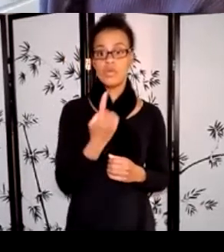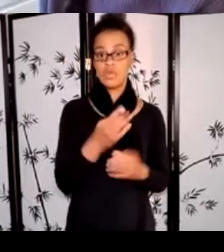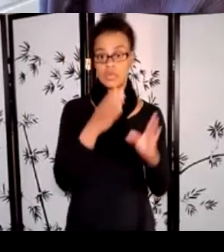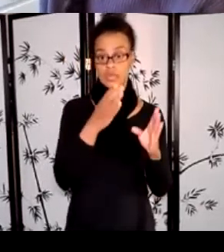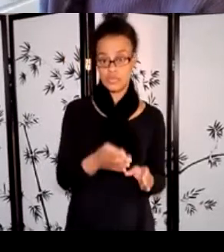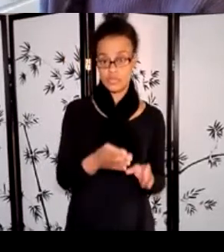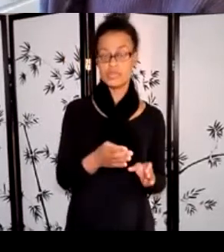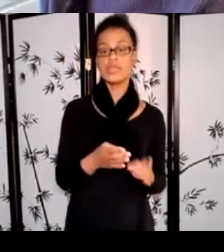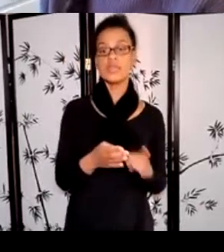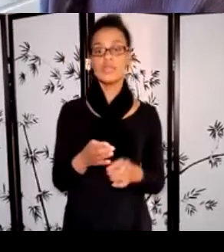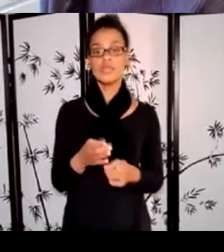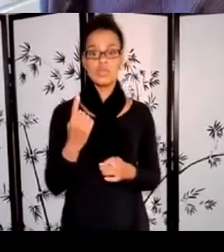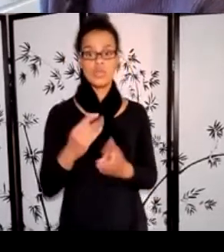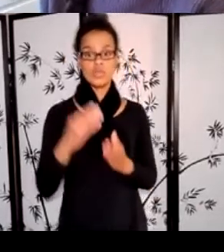interface.